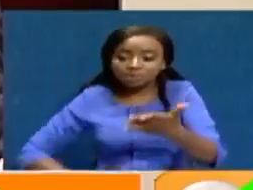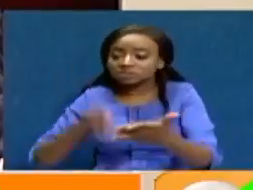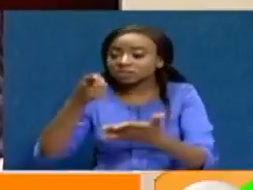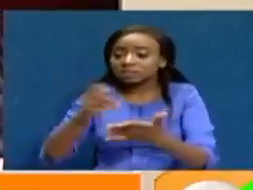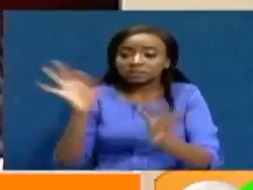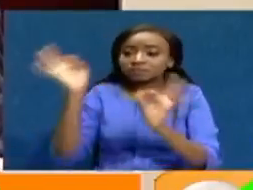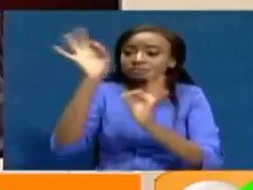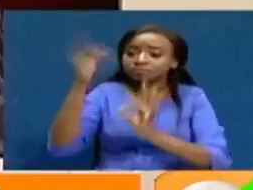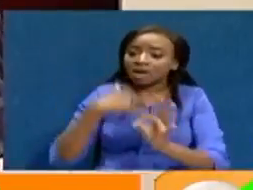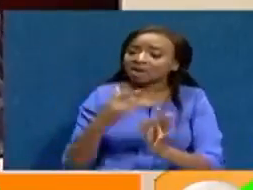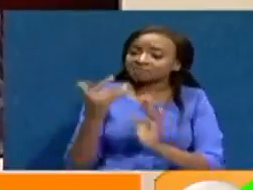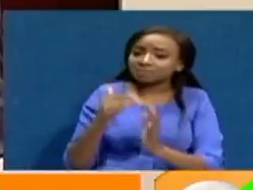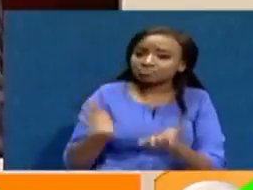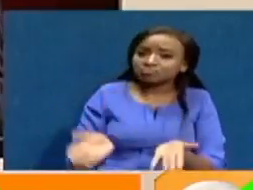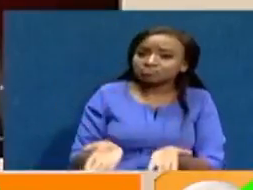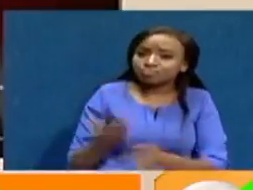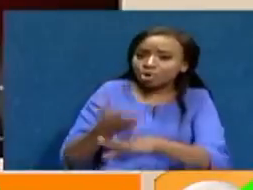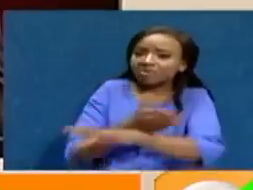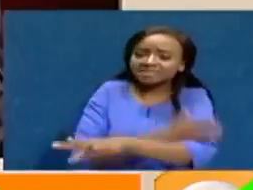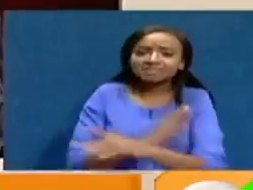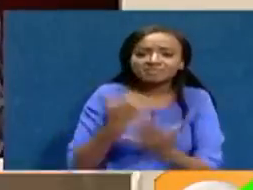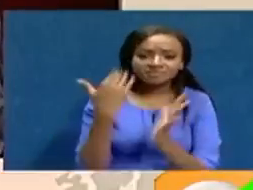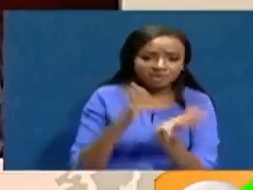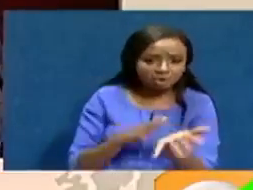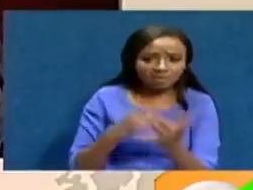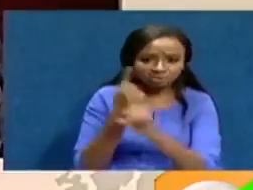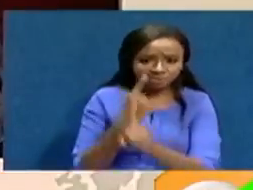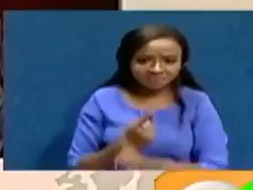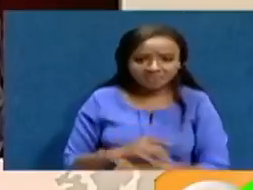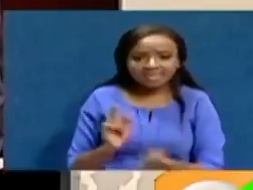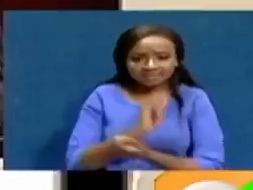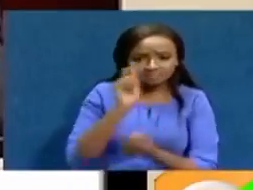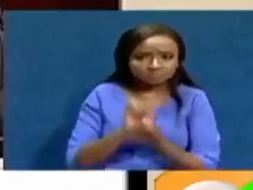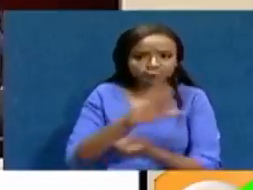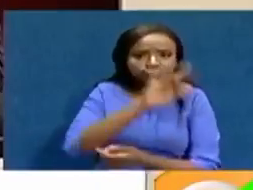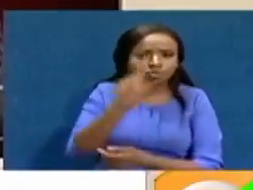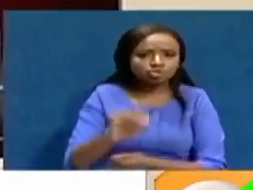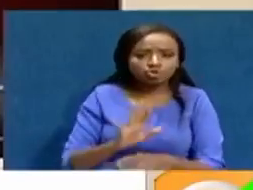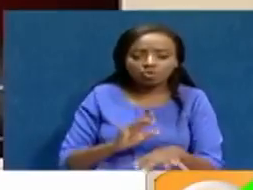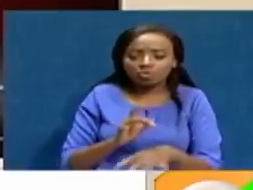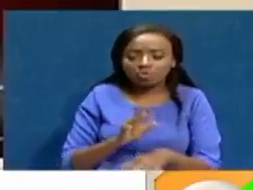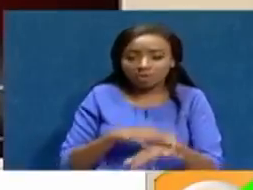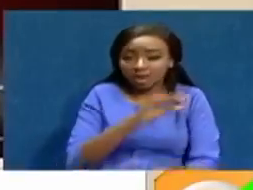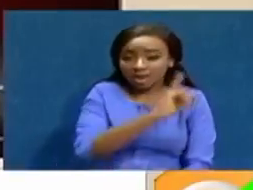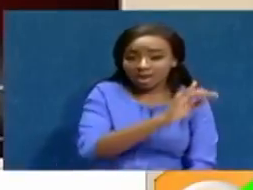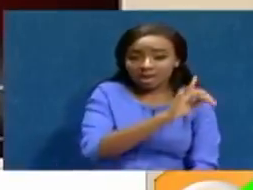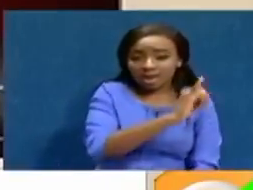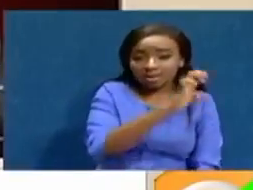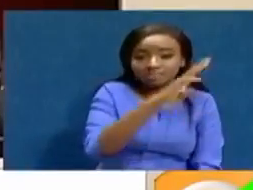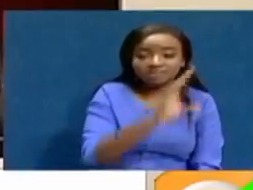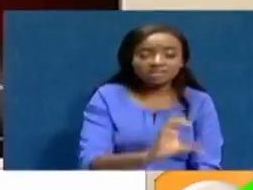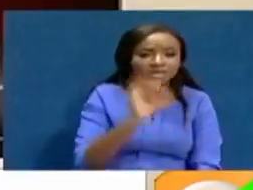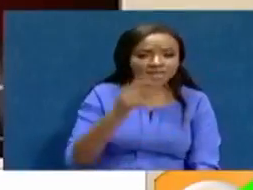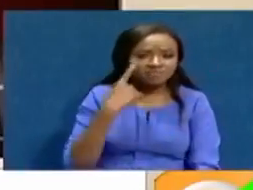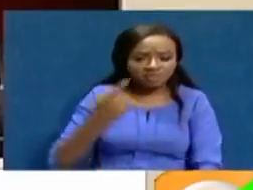recommendations in dealing with the question of the IABC. Now, if we go the parliamentary route, the